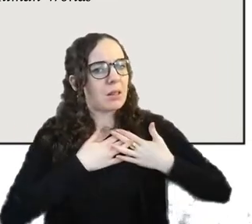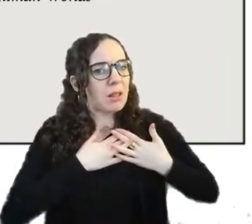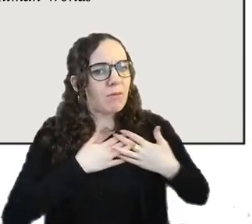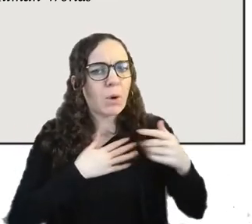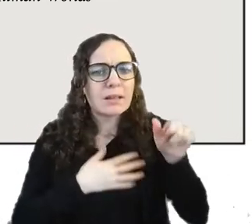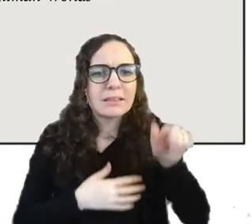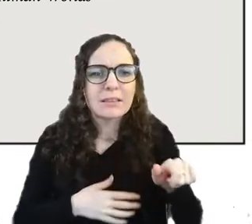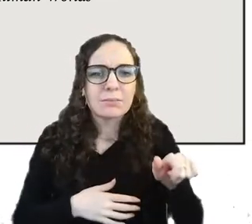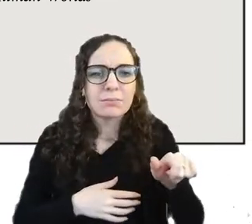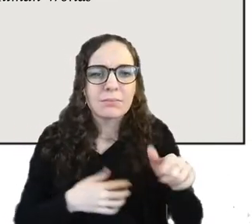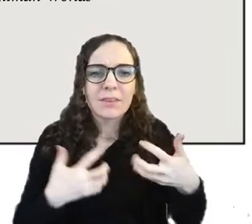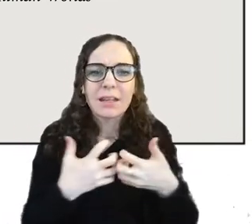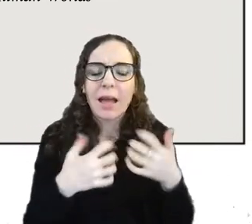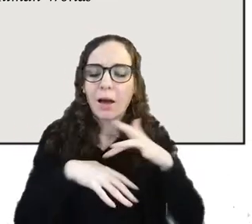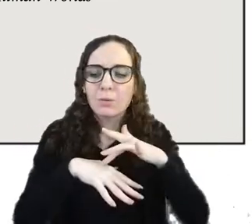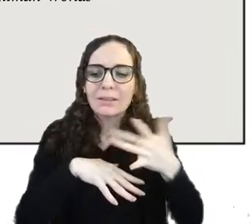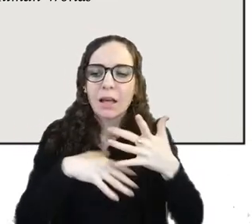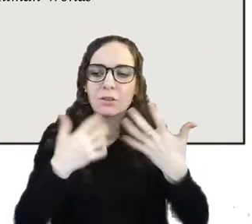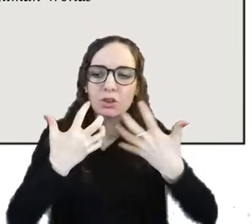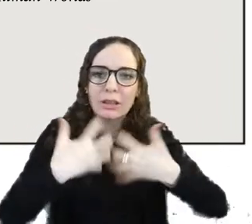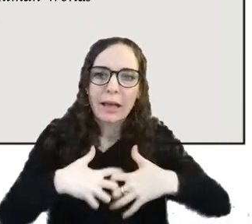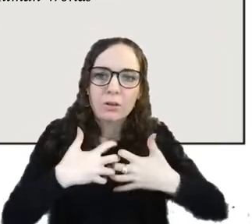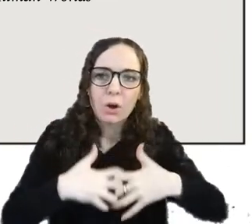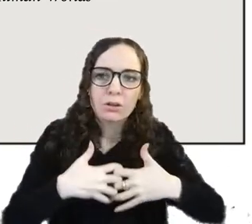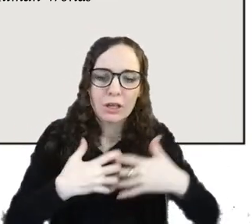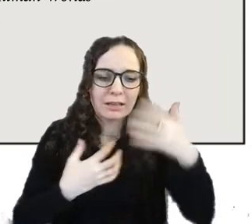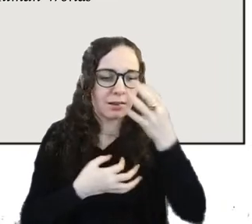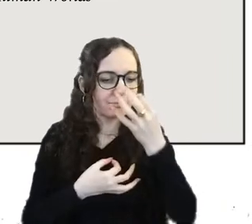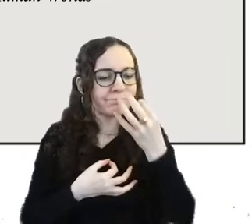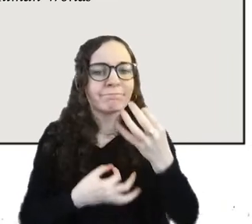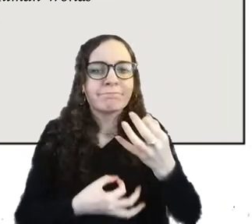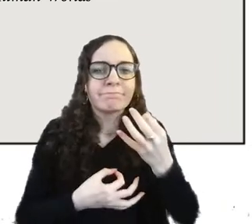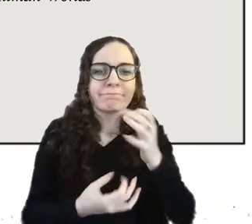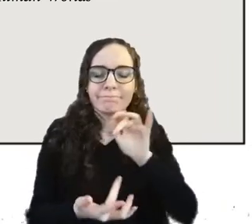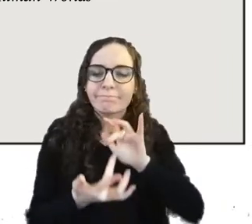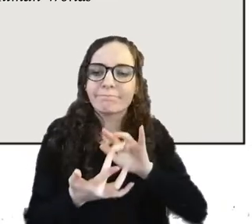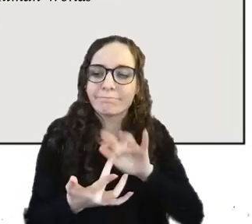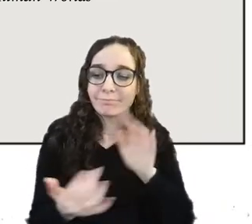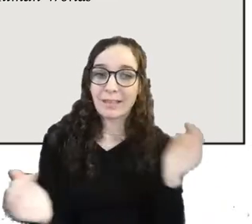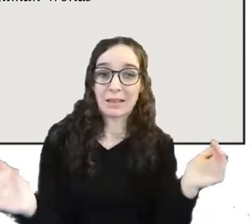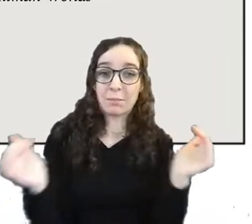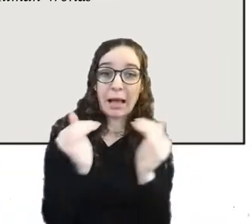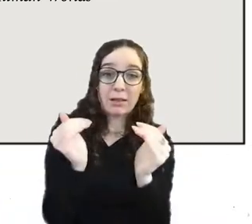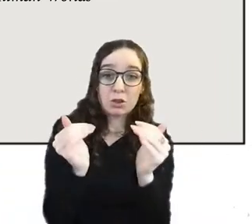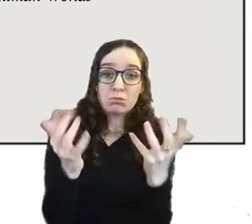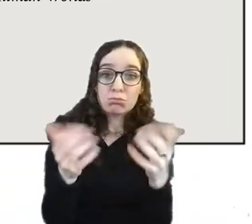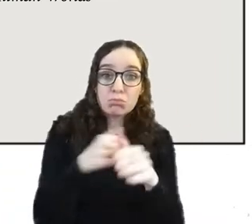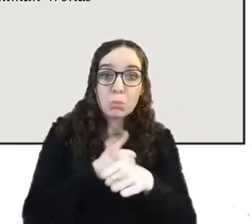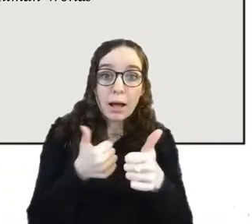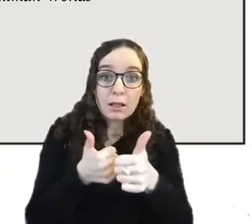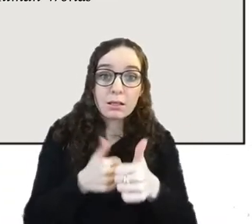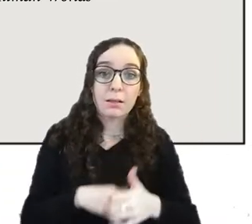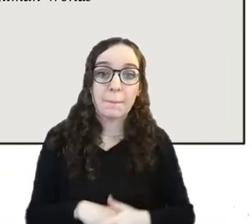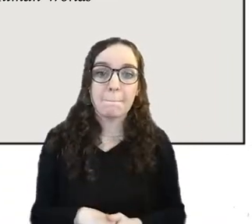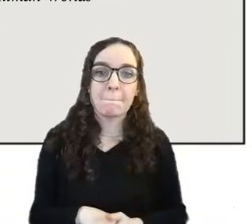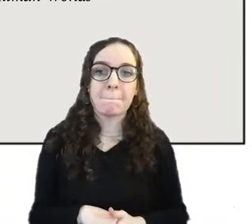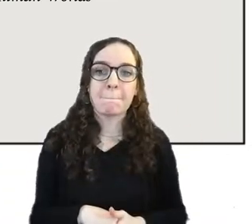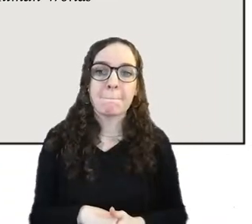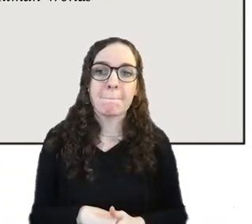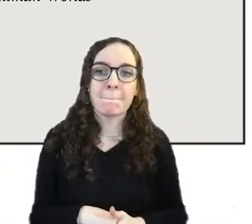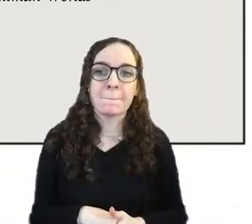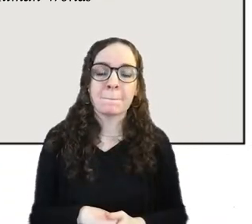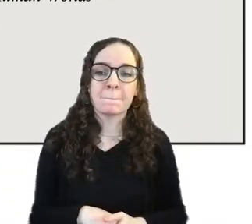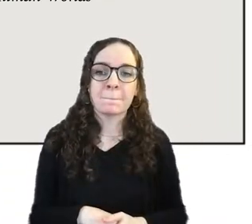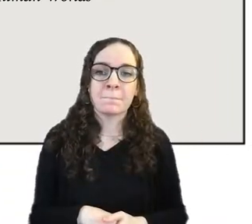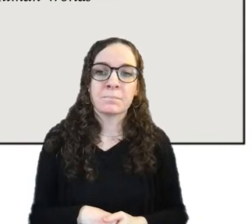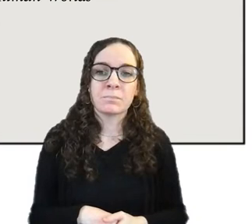technologies and longings of being in touch match quite well so this was one of the things that kind of sparked the main